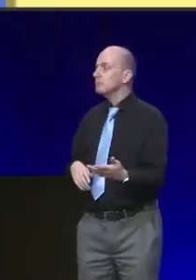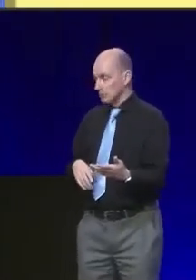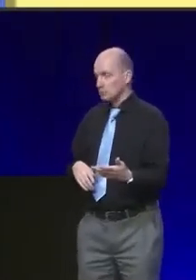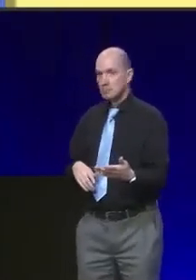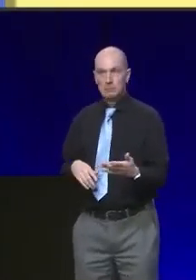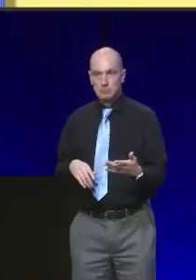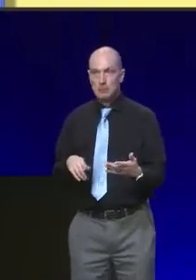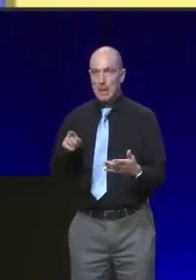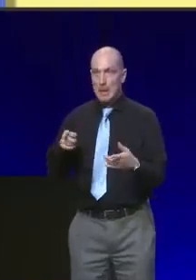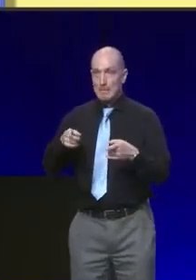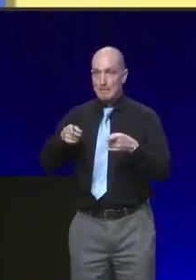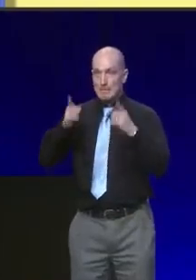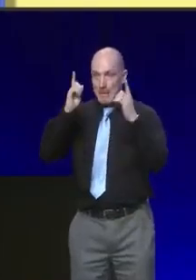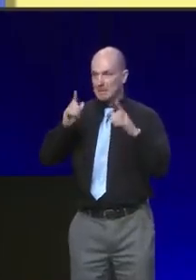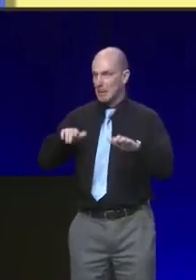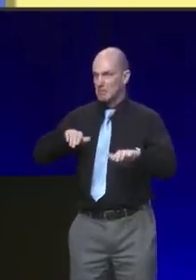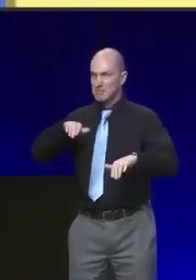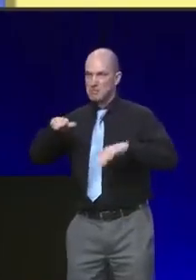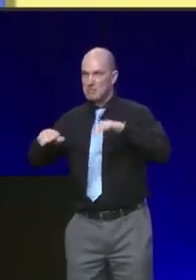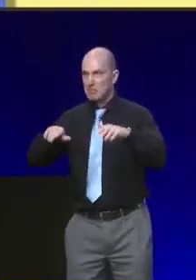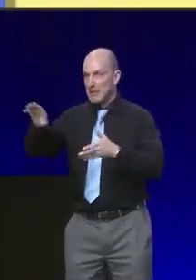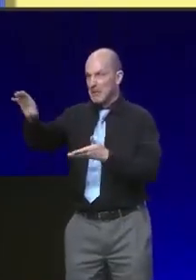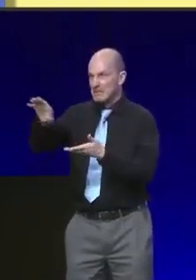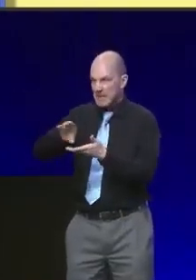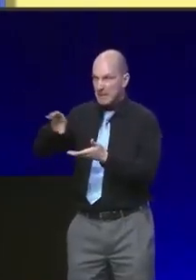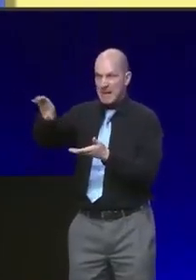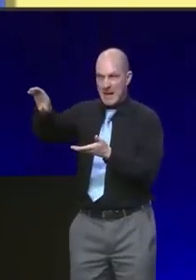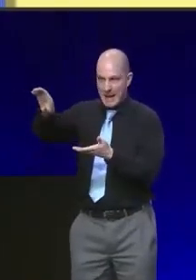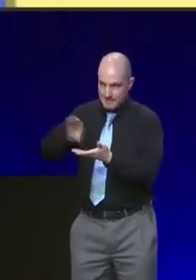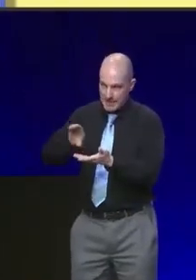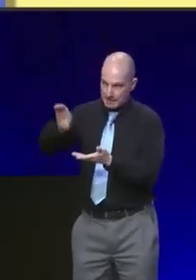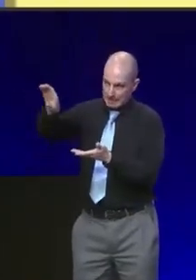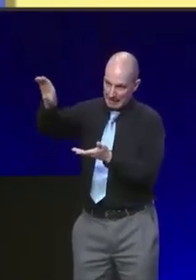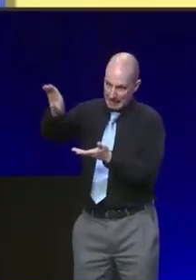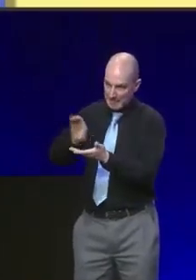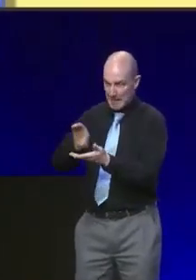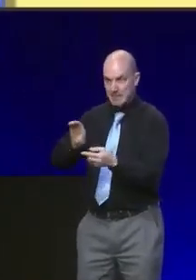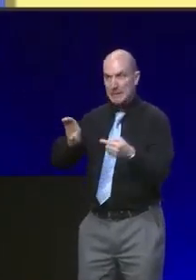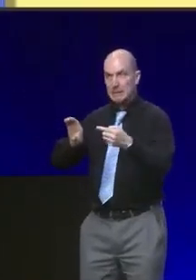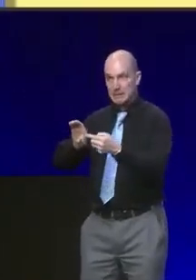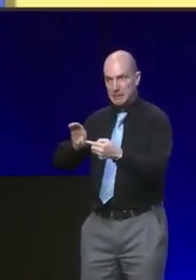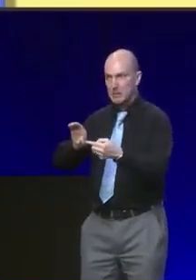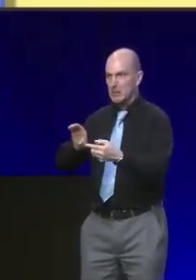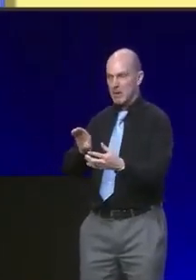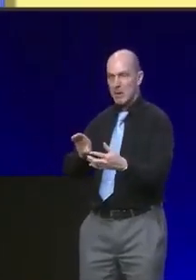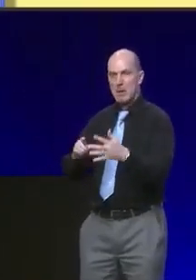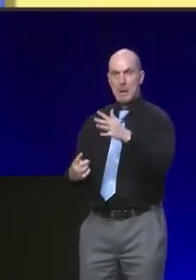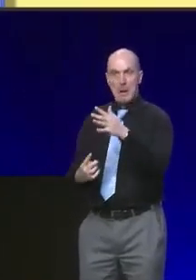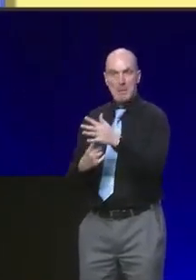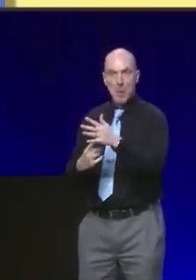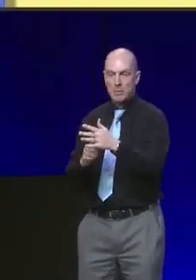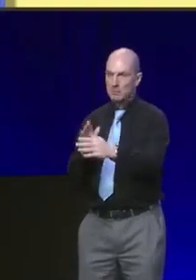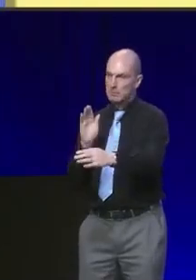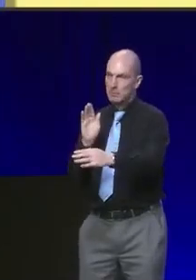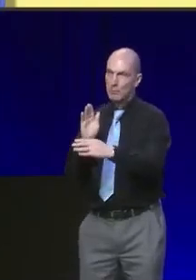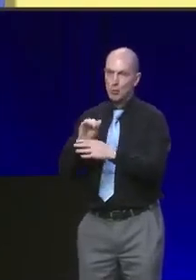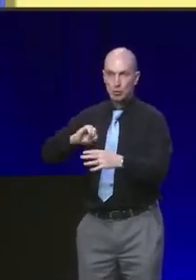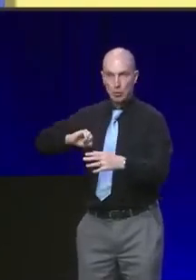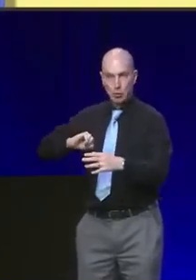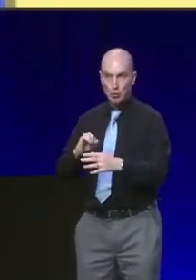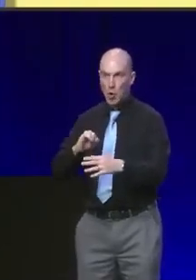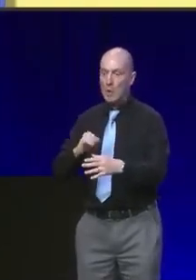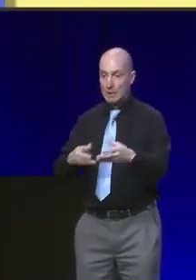getting investment, investment, investment in the future of Scotland. That is how we will grow the economy